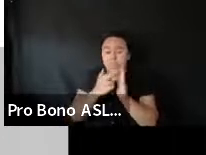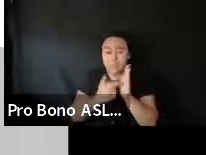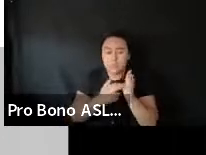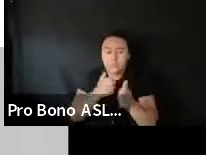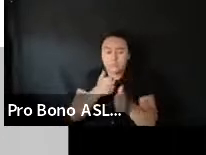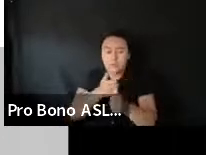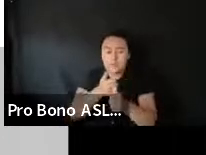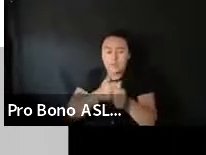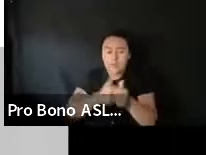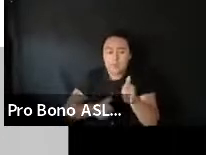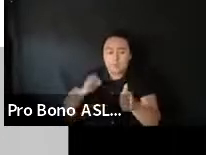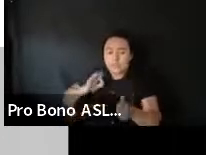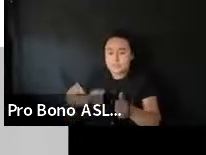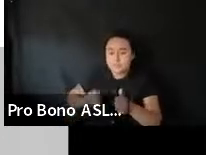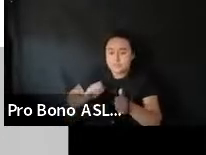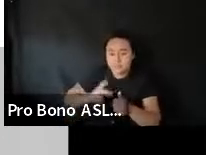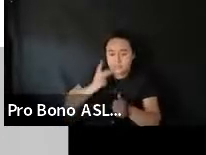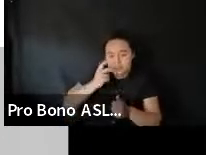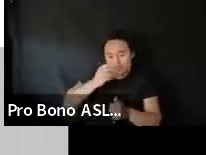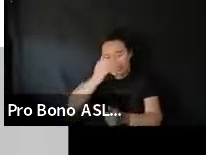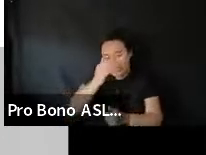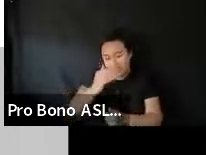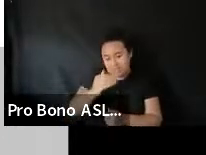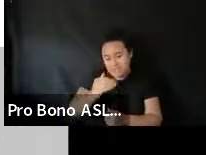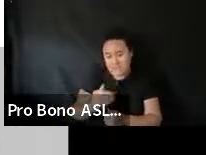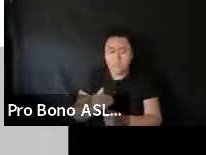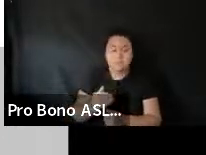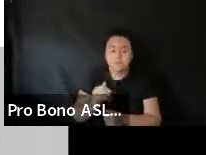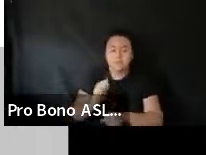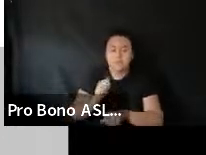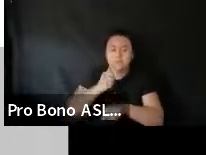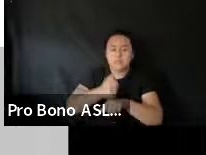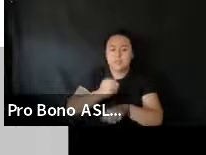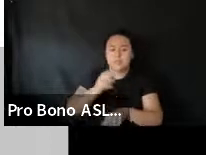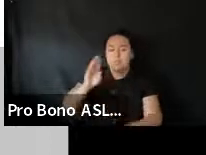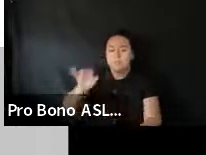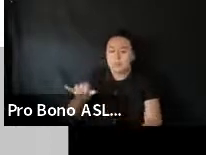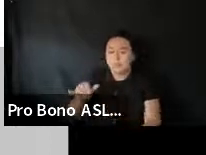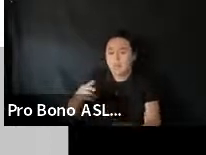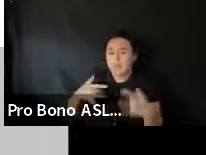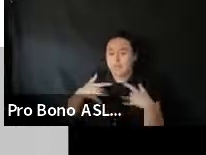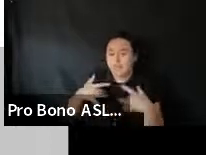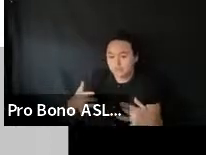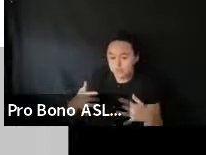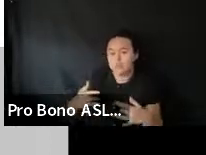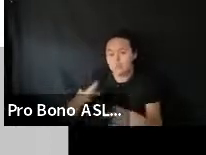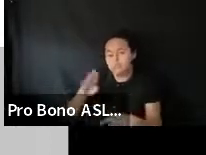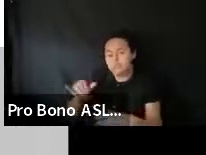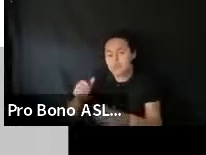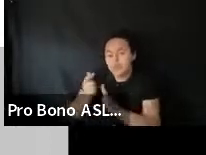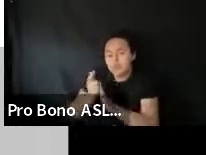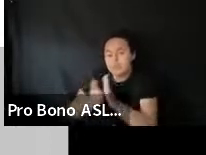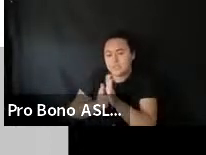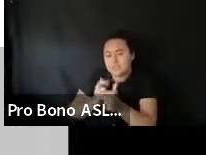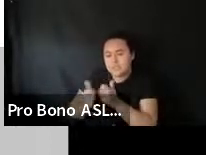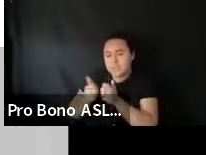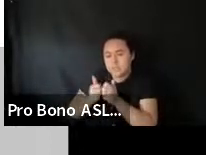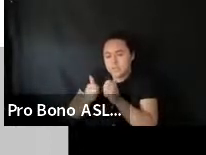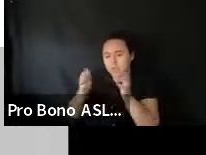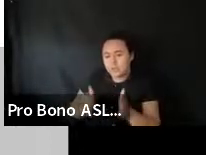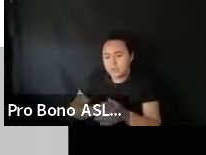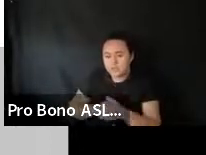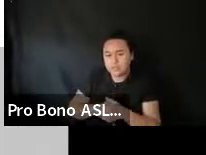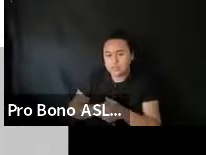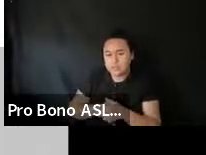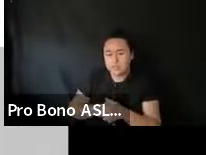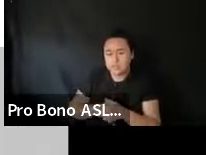Every incentive. That you're going to encounter. Is. You know. They're established by. Usually. By legislation. then there's a. Whole set of rules.